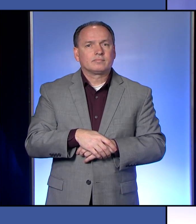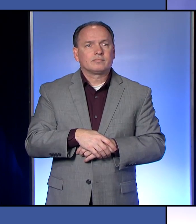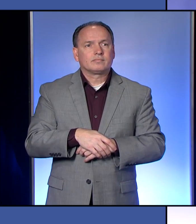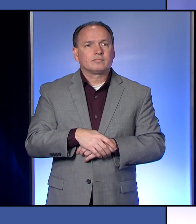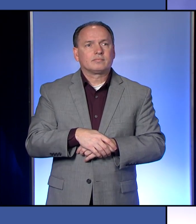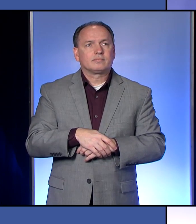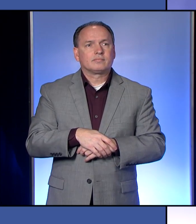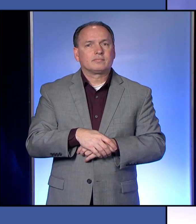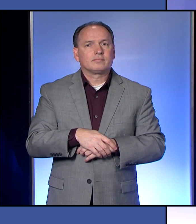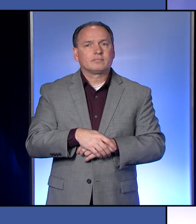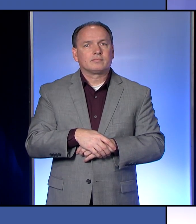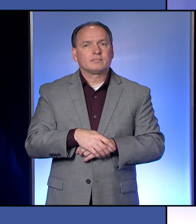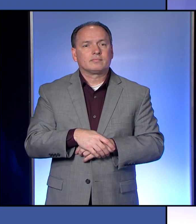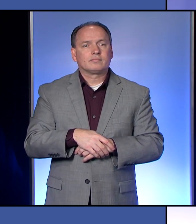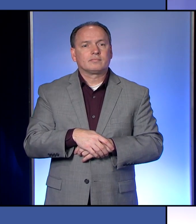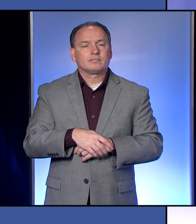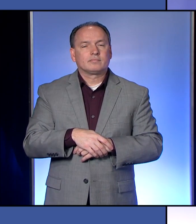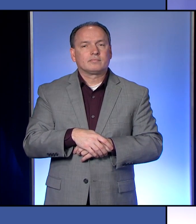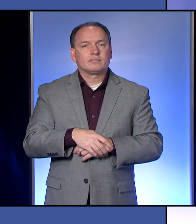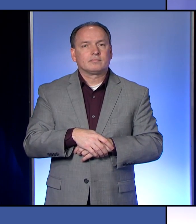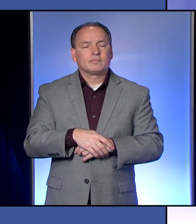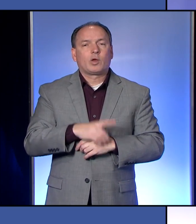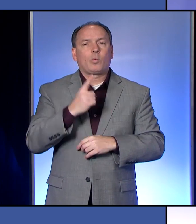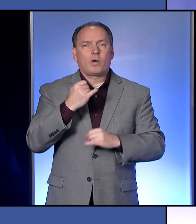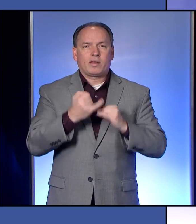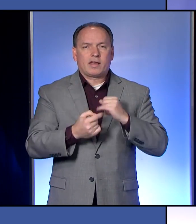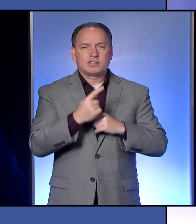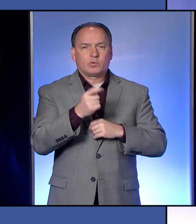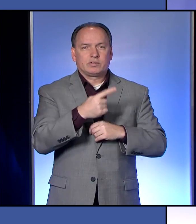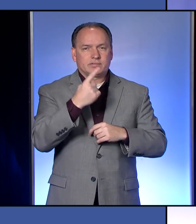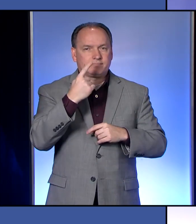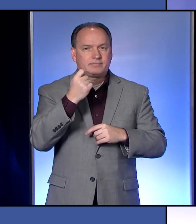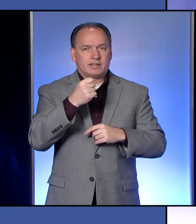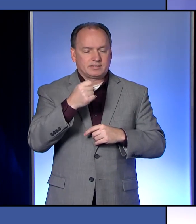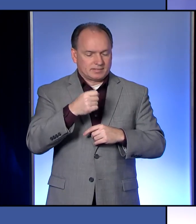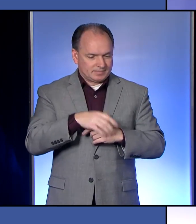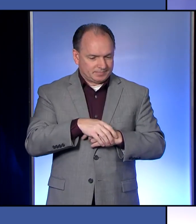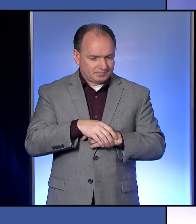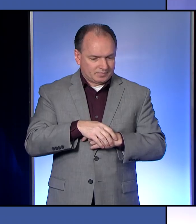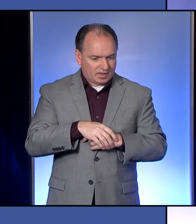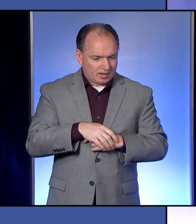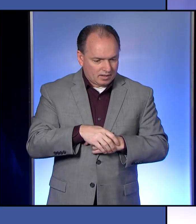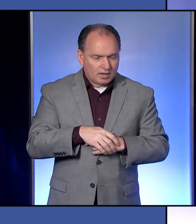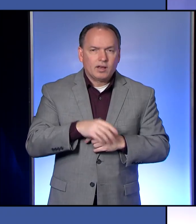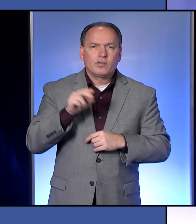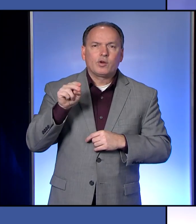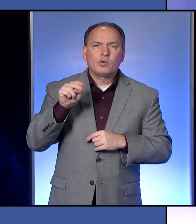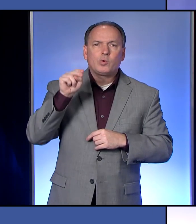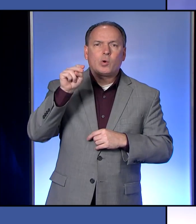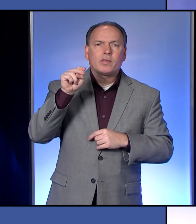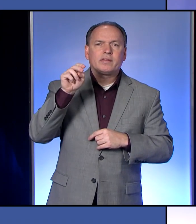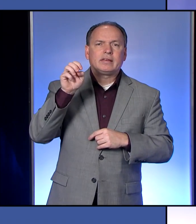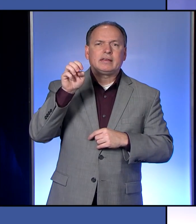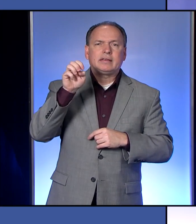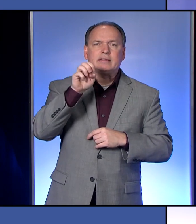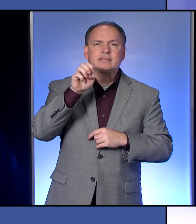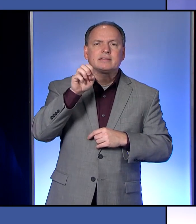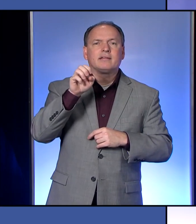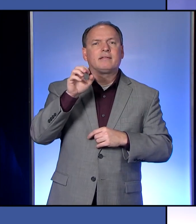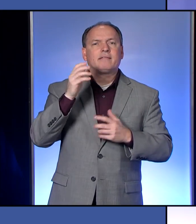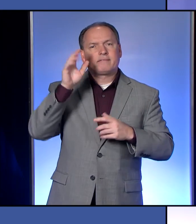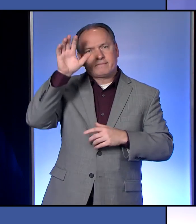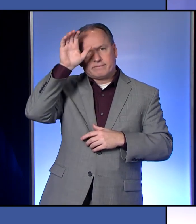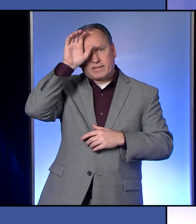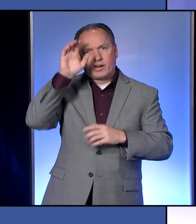Samir, are you there? Okay. Yeah. Just one last question. Sorry, I hit the wrong button on the phone. Uh, the Northeast Fire Department, uh, reached